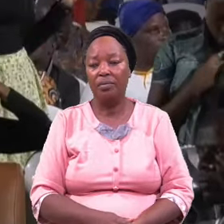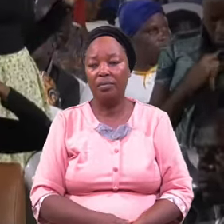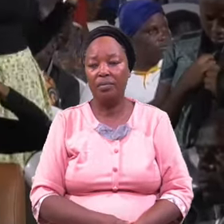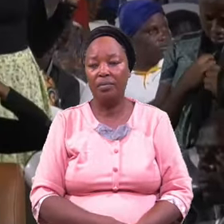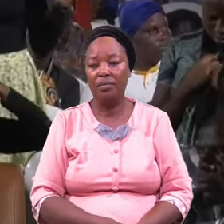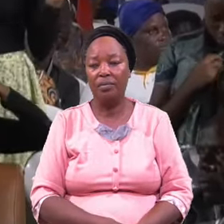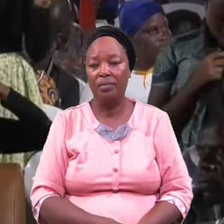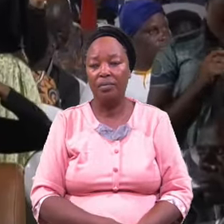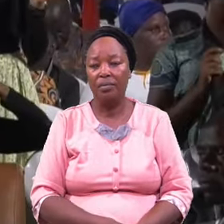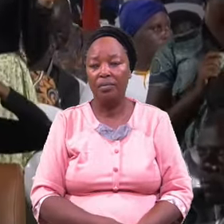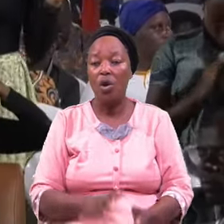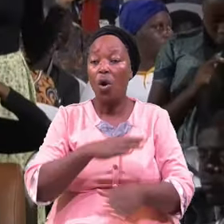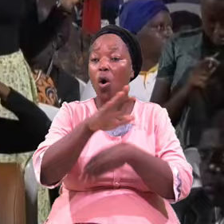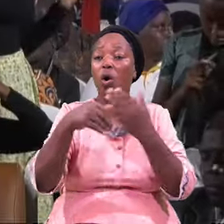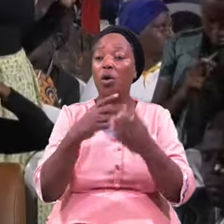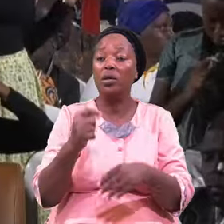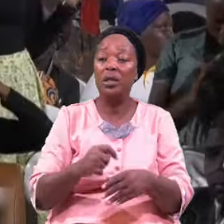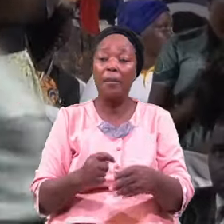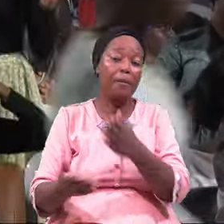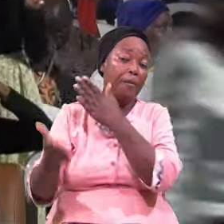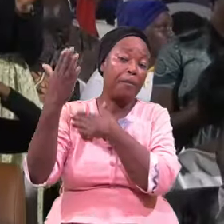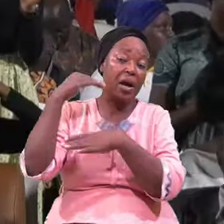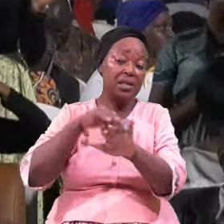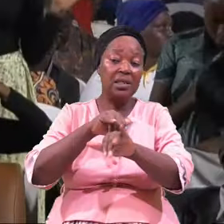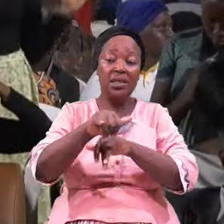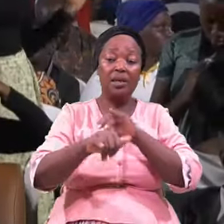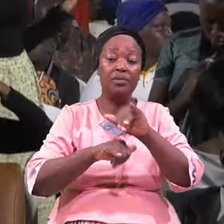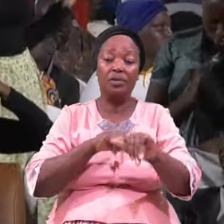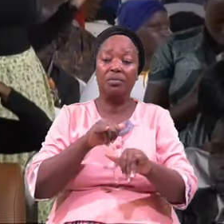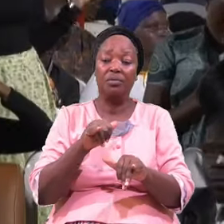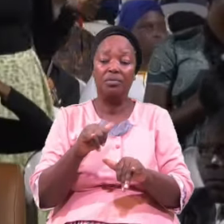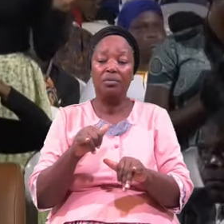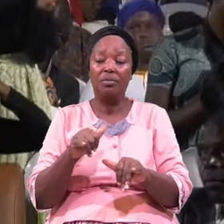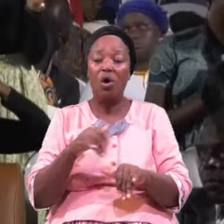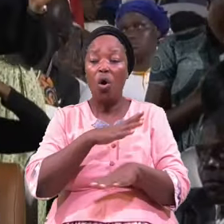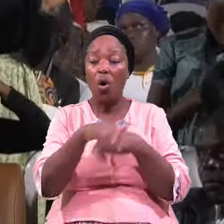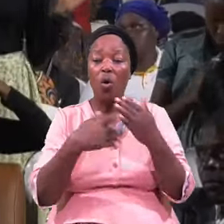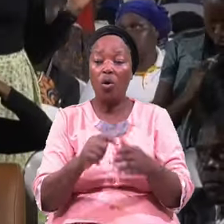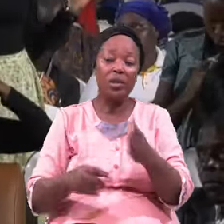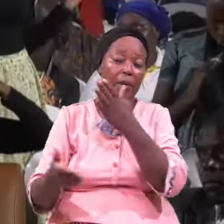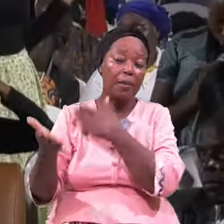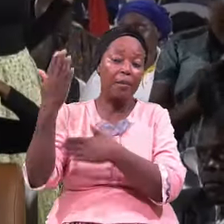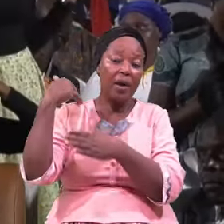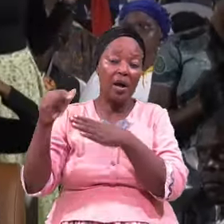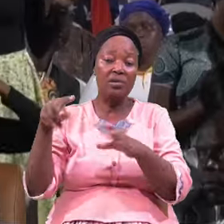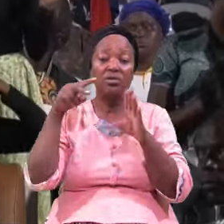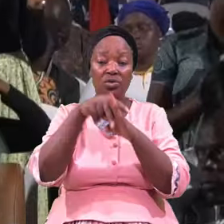All The Past Deception All The Past Gambling